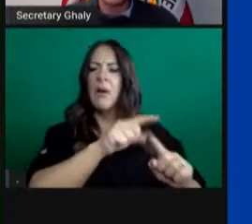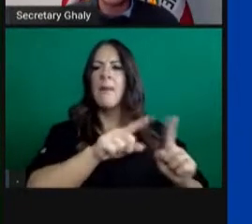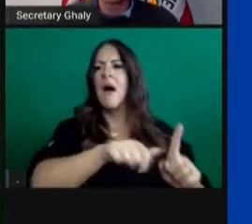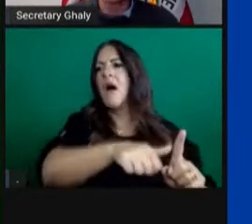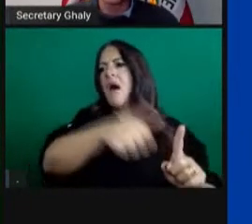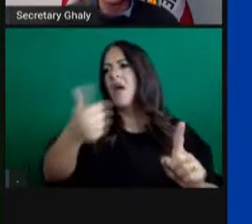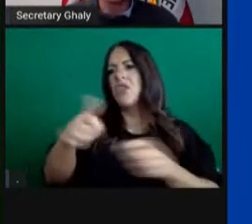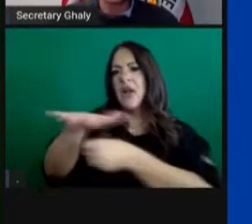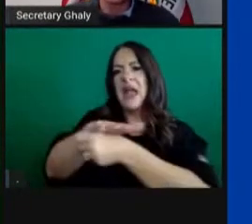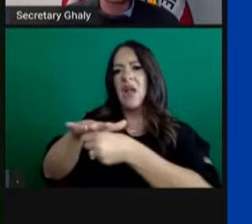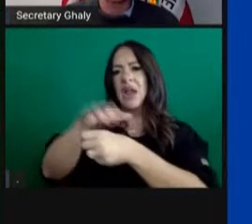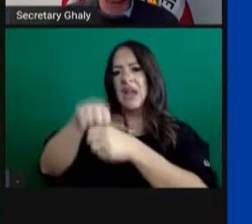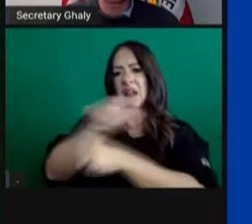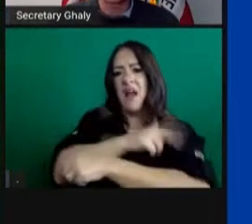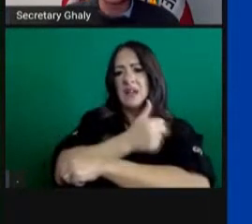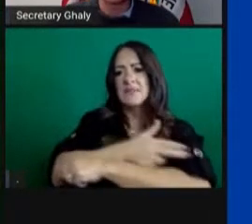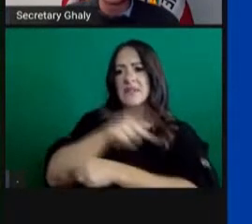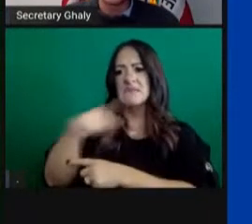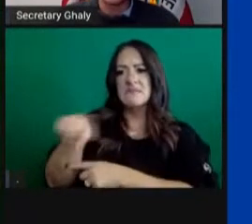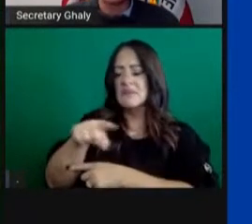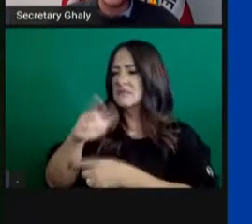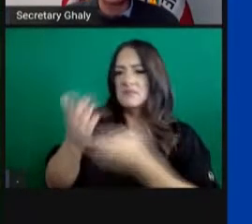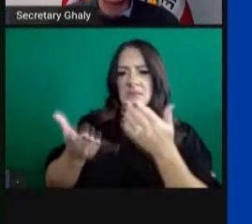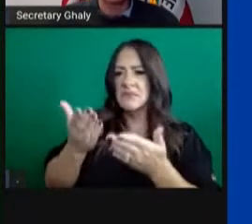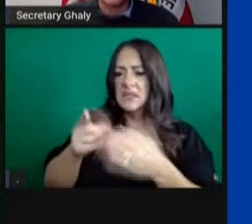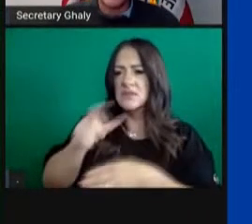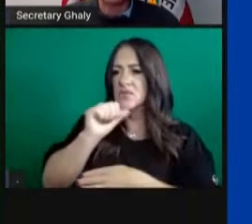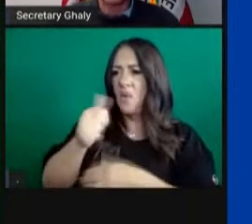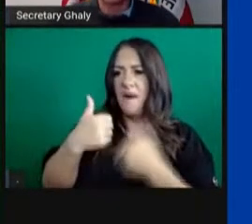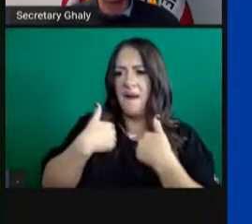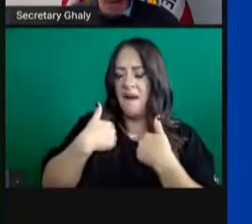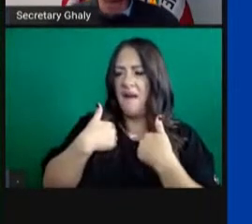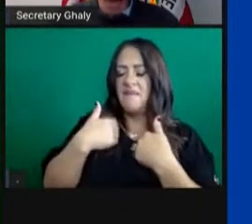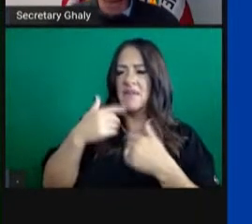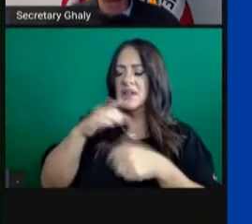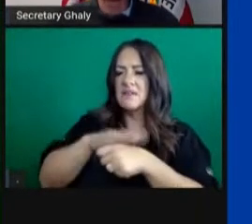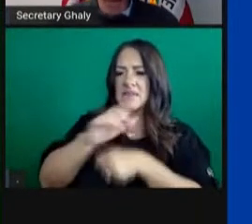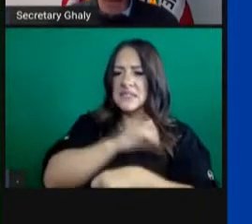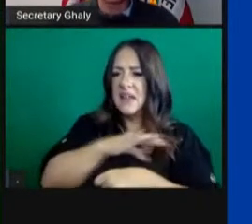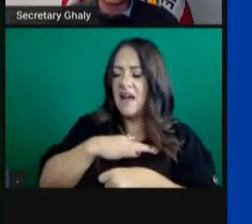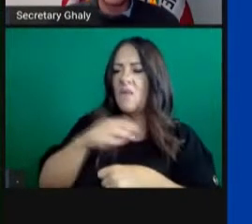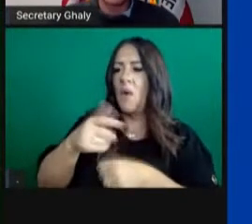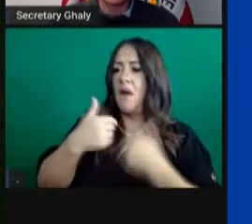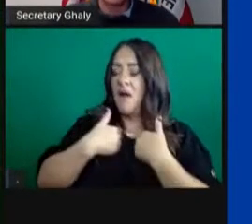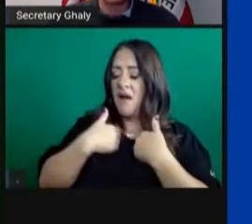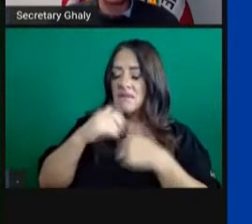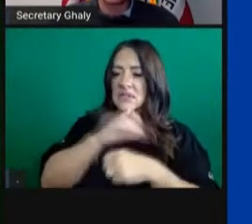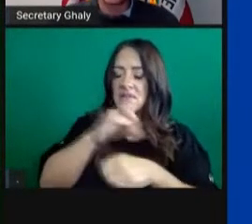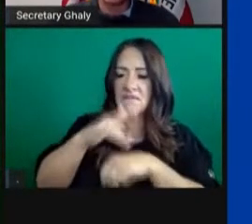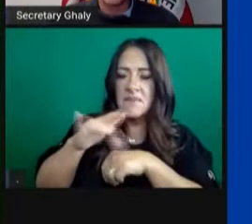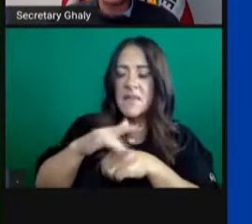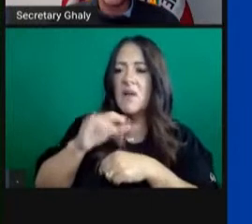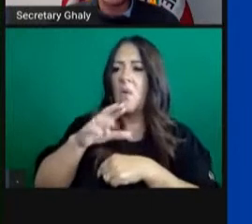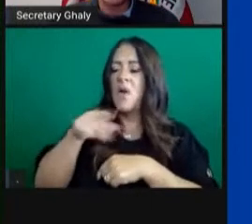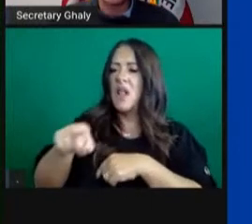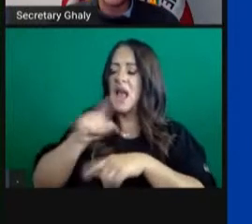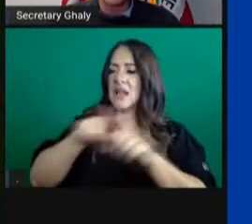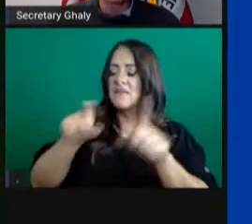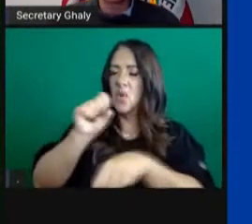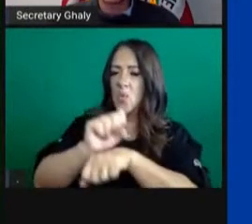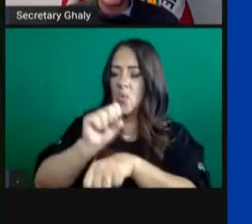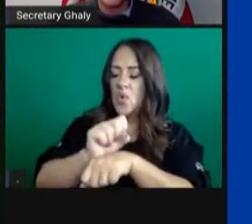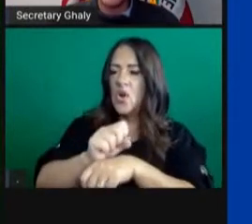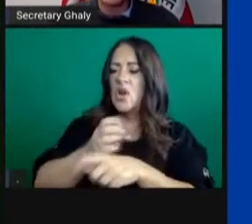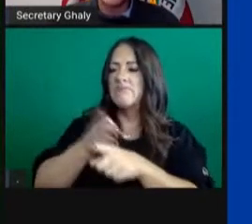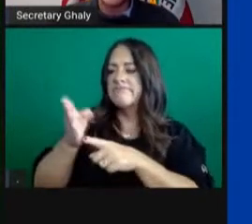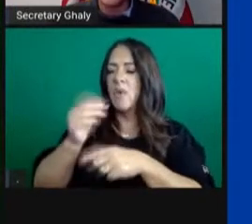parts of the hospital, that they aren't usually found in staff, are working significantly in different configurations,